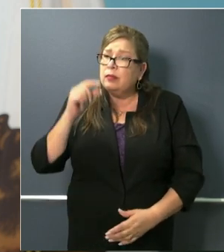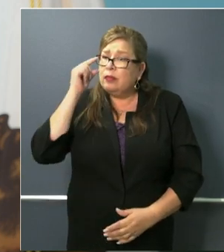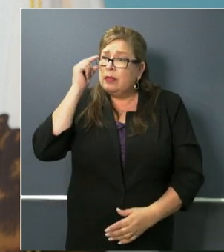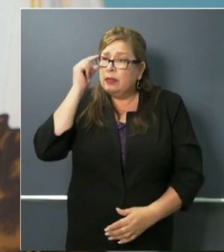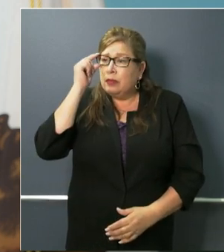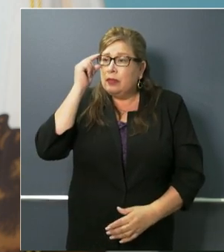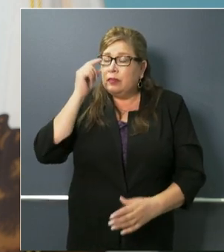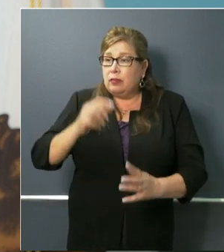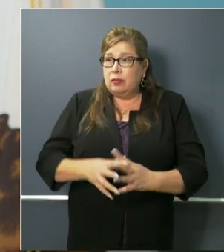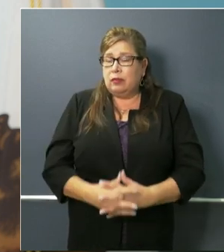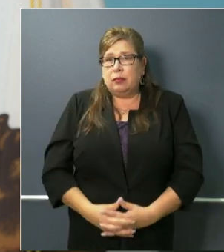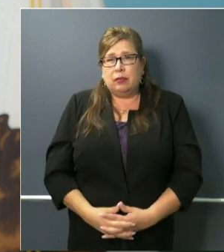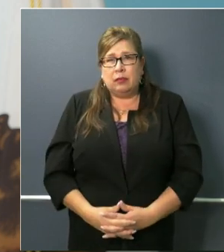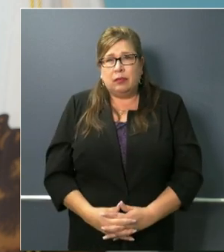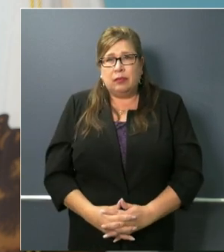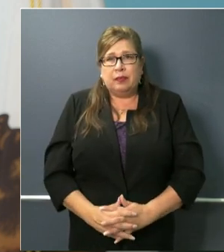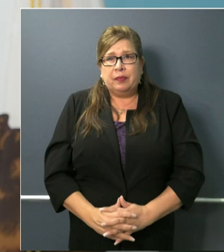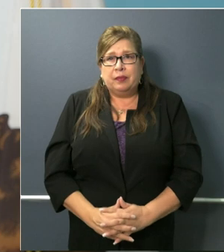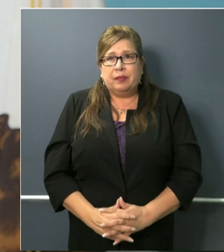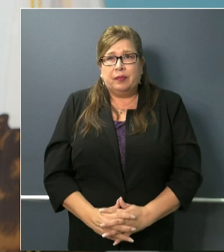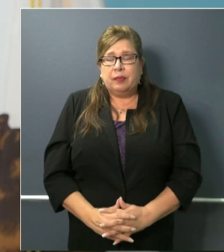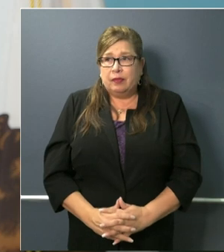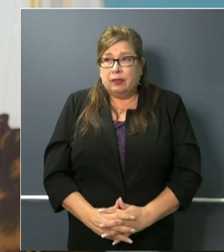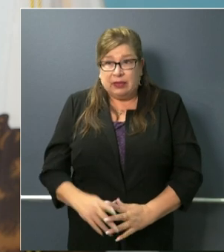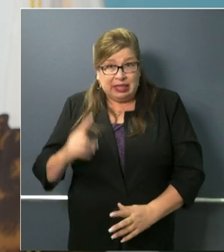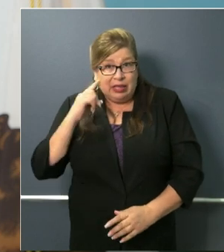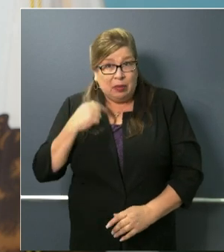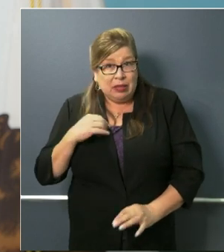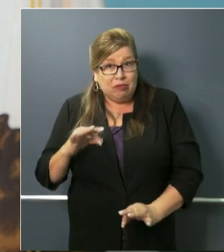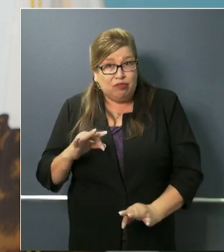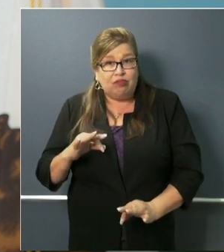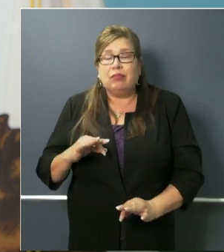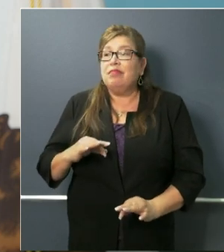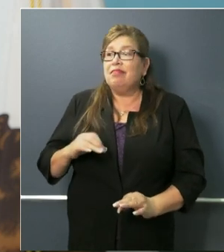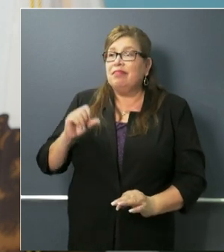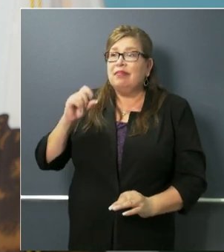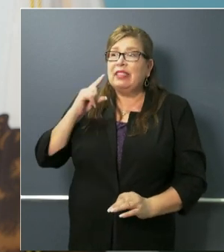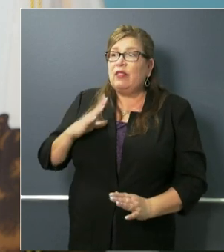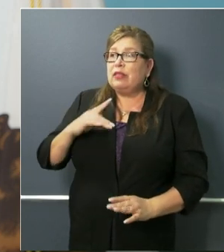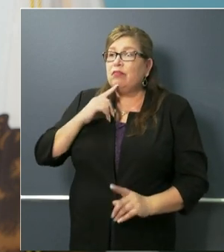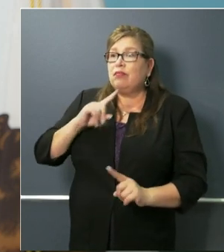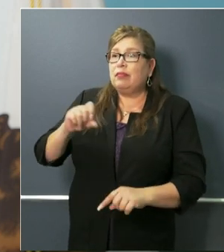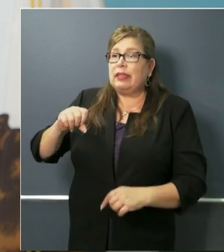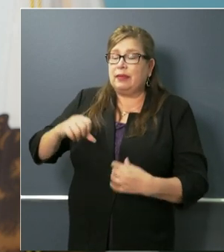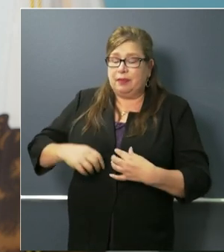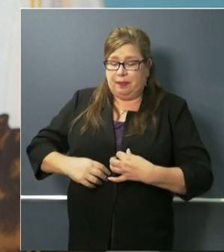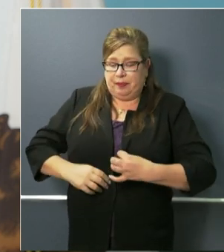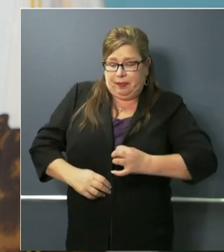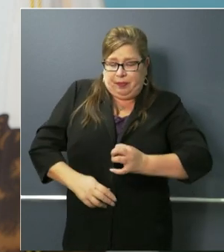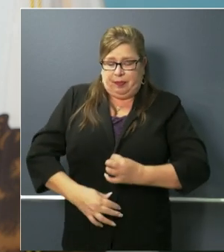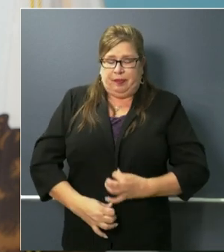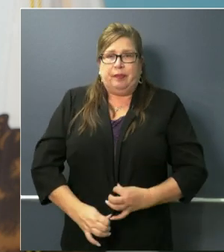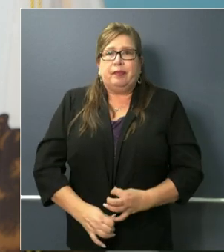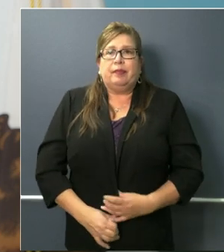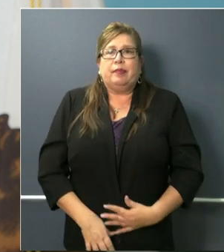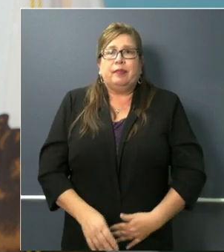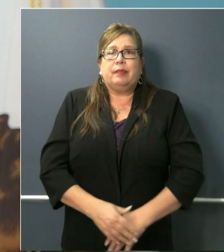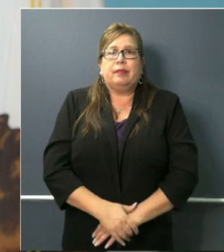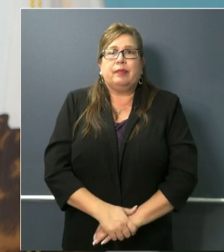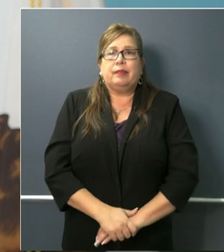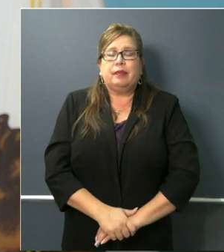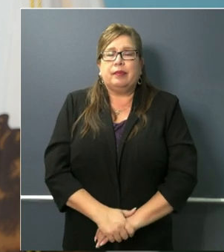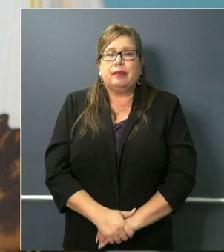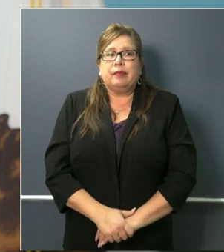kpcc hello can you hear me perfectly uh thank you so much governor